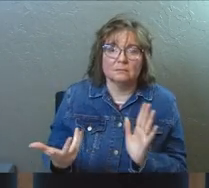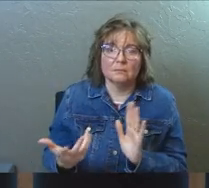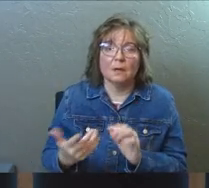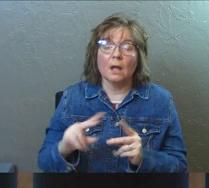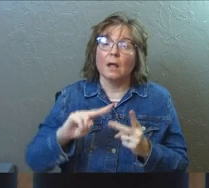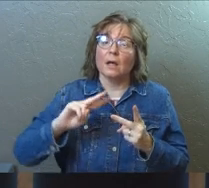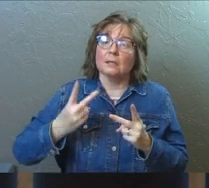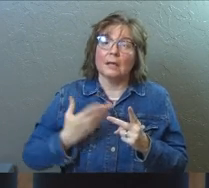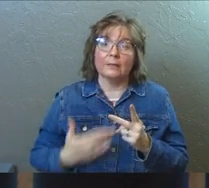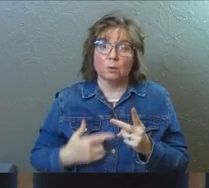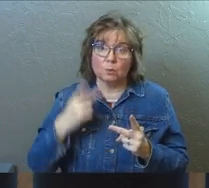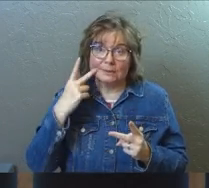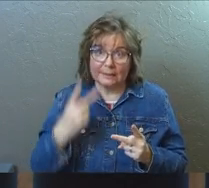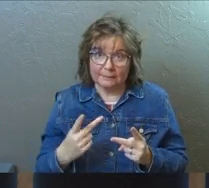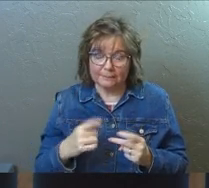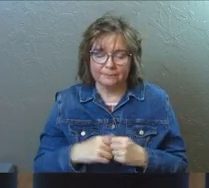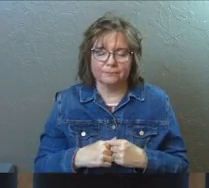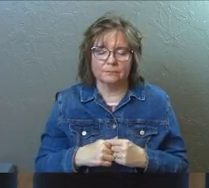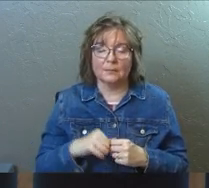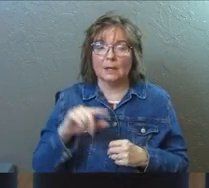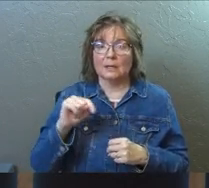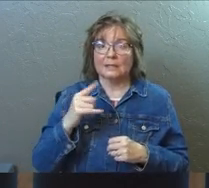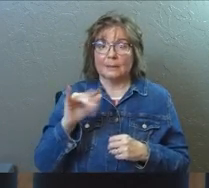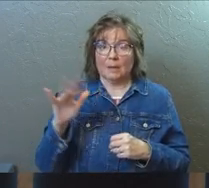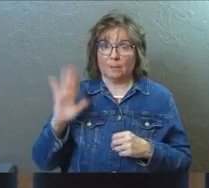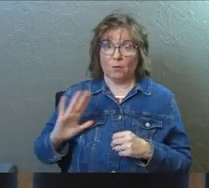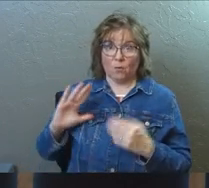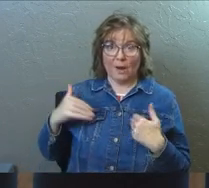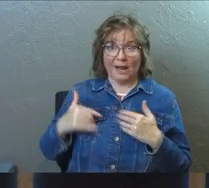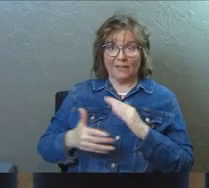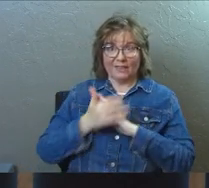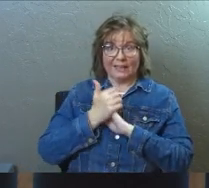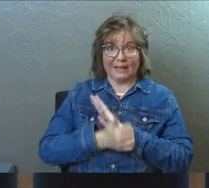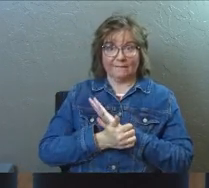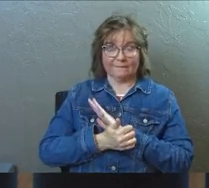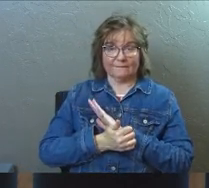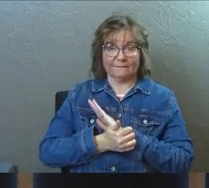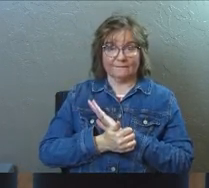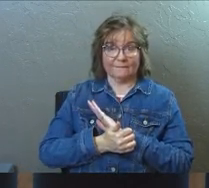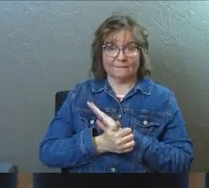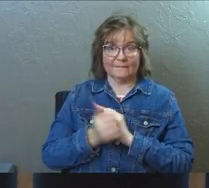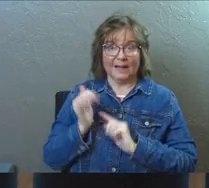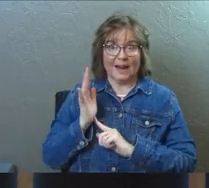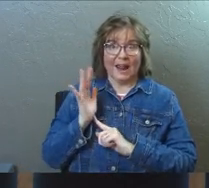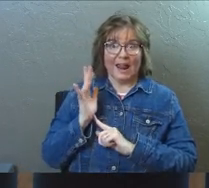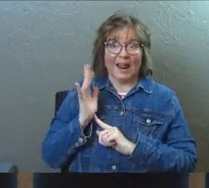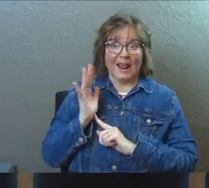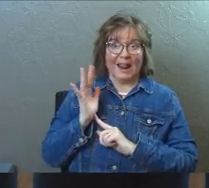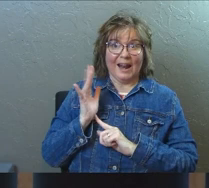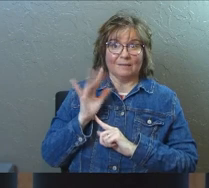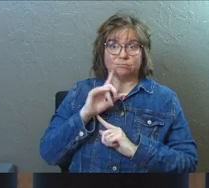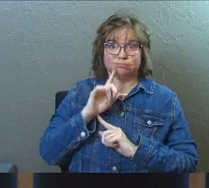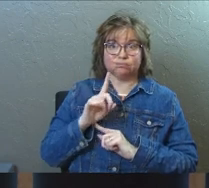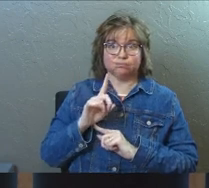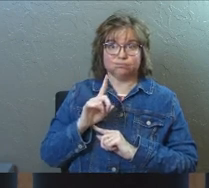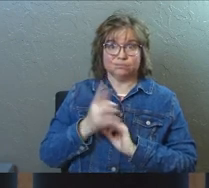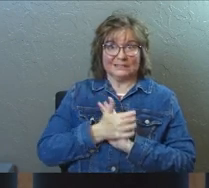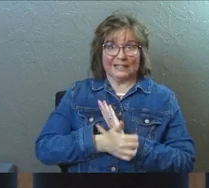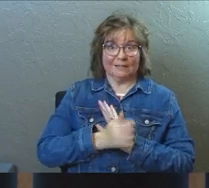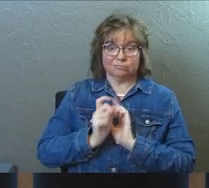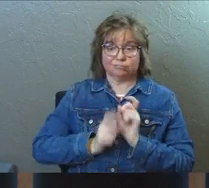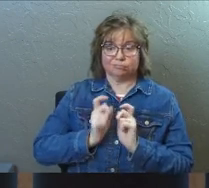But the second thing that you see is Timothy used to have that gift of evangelism and the flame was burning really, really high.